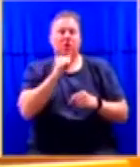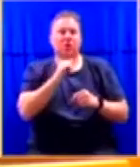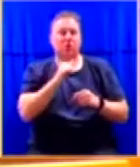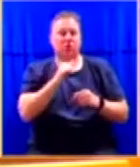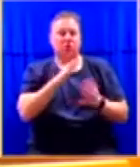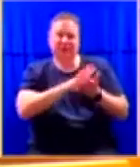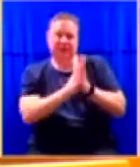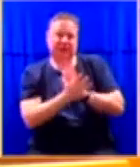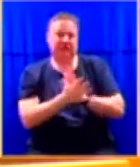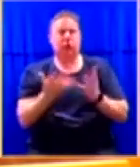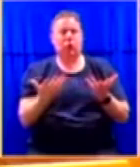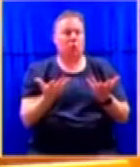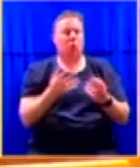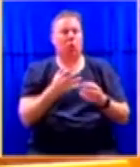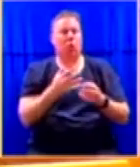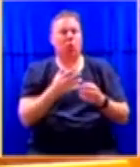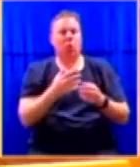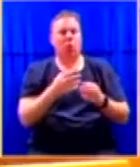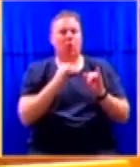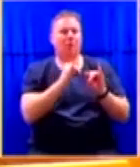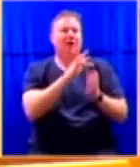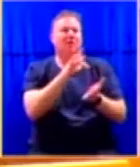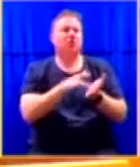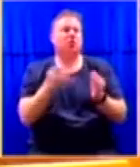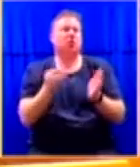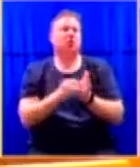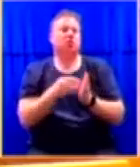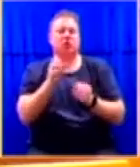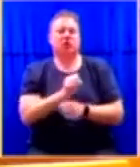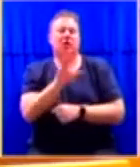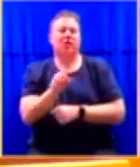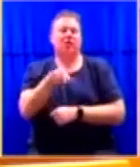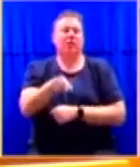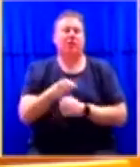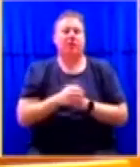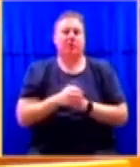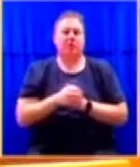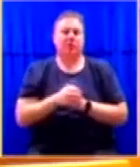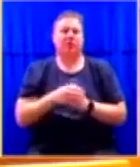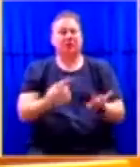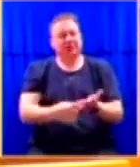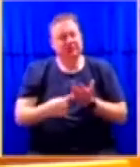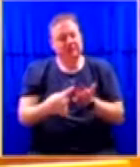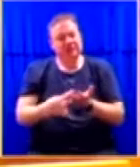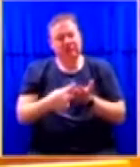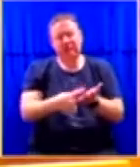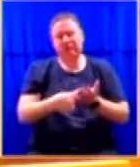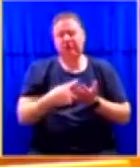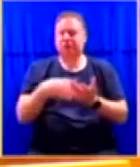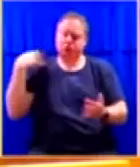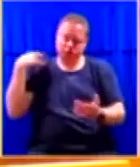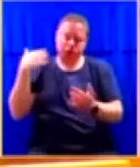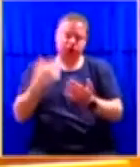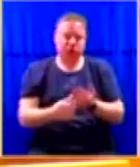our sovereignty. And it is on that basis that we did, after much discussion in a variety of